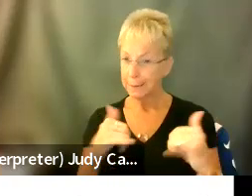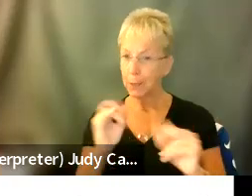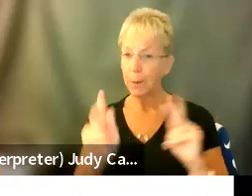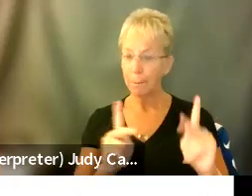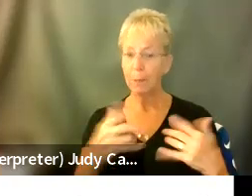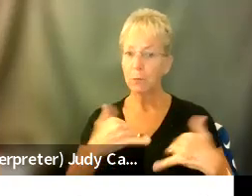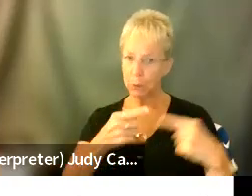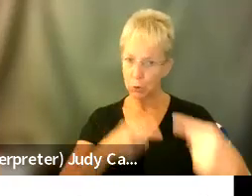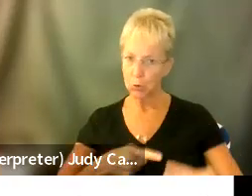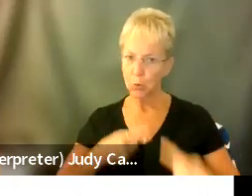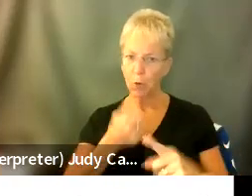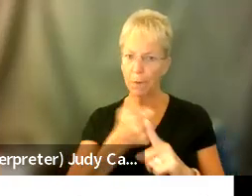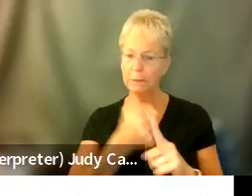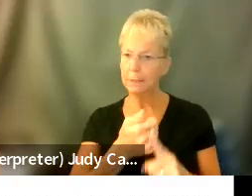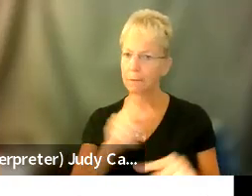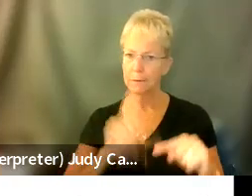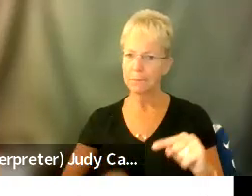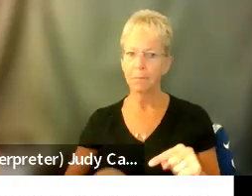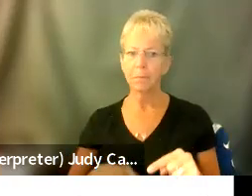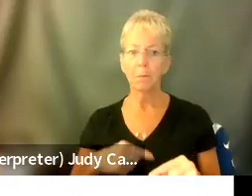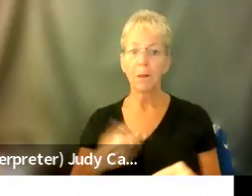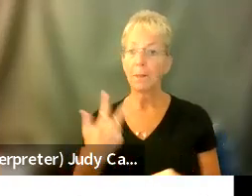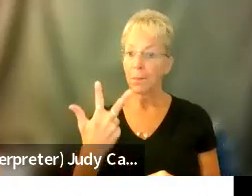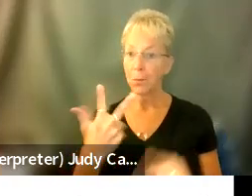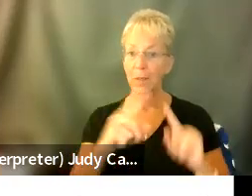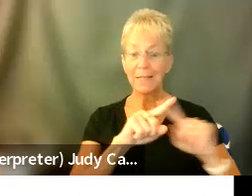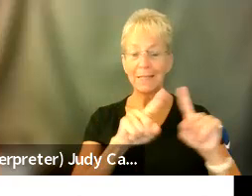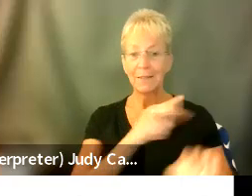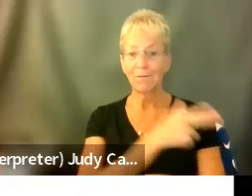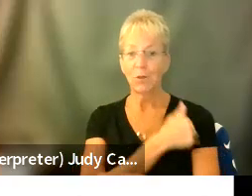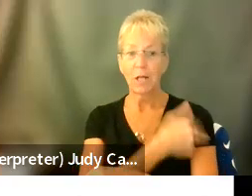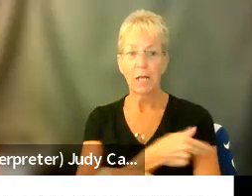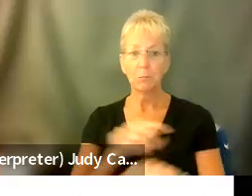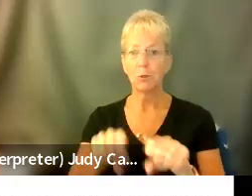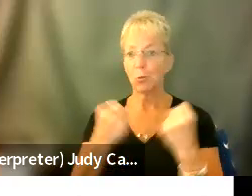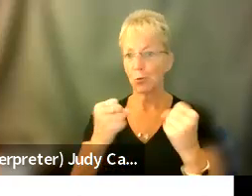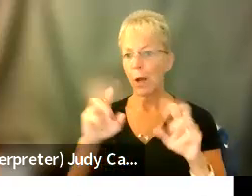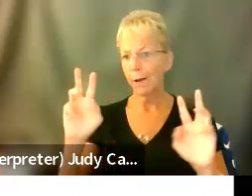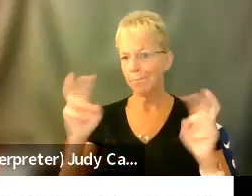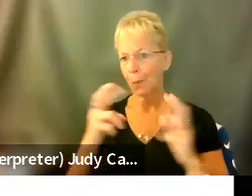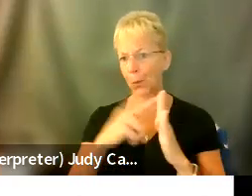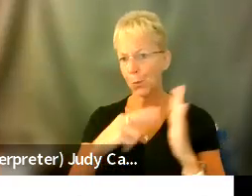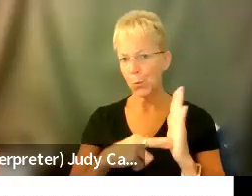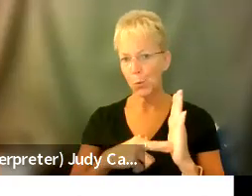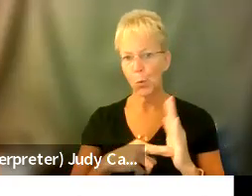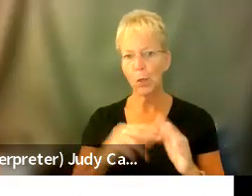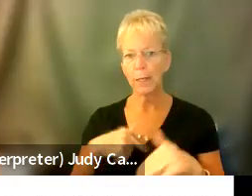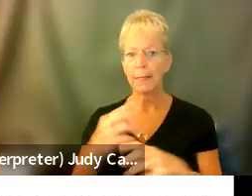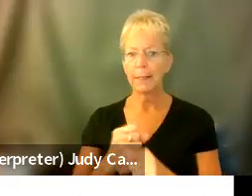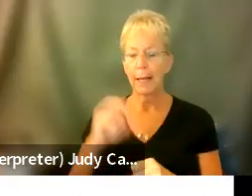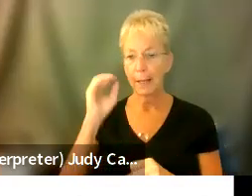that problem themselves, but I got three different hospitals to break that rule so I could get different opinions.